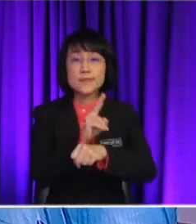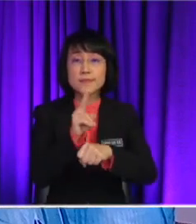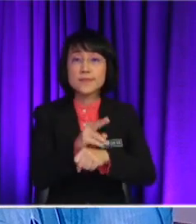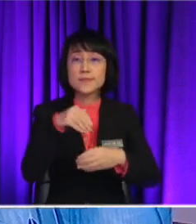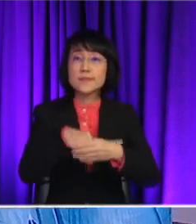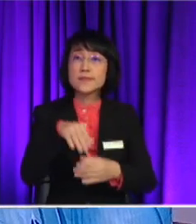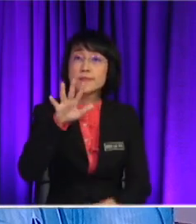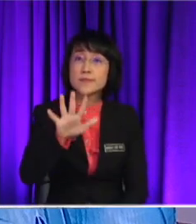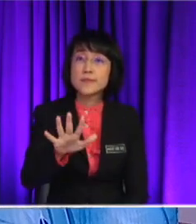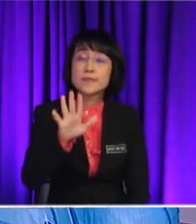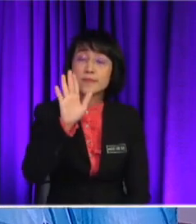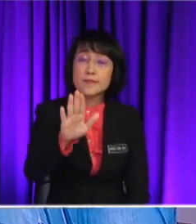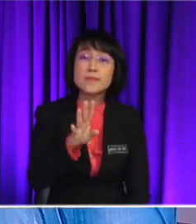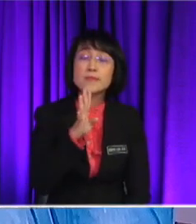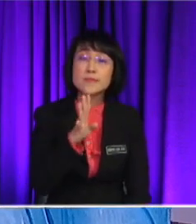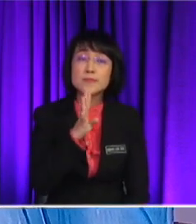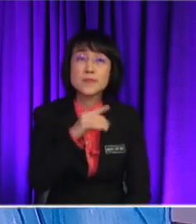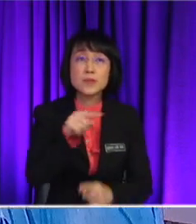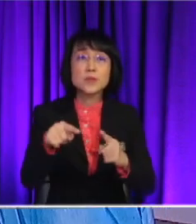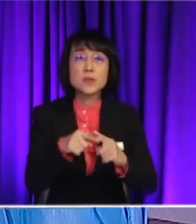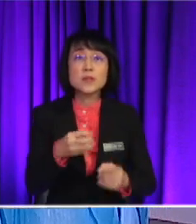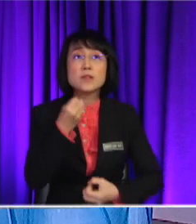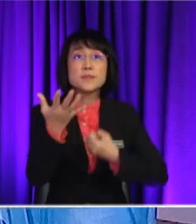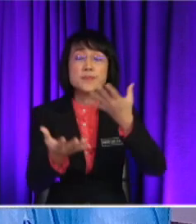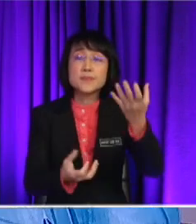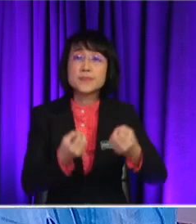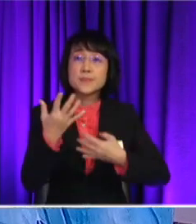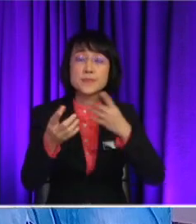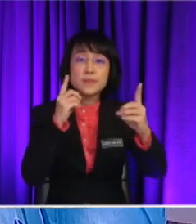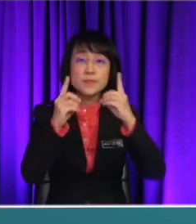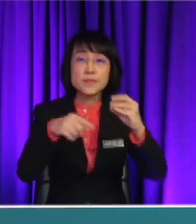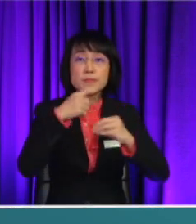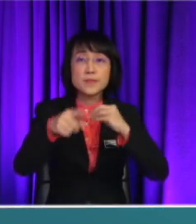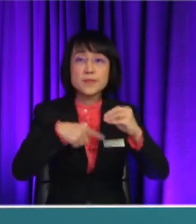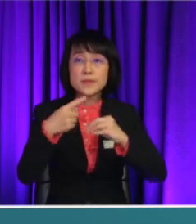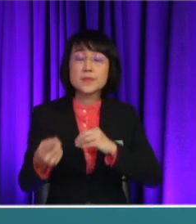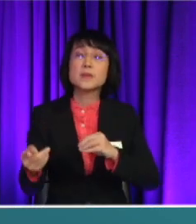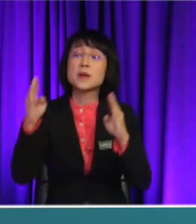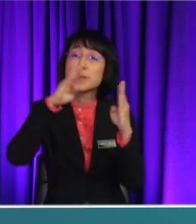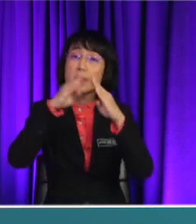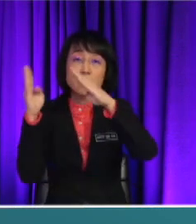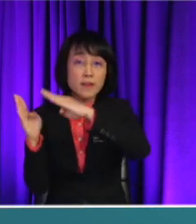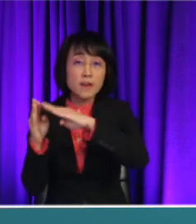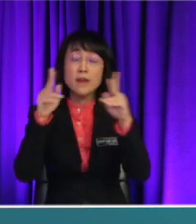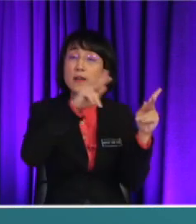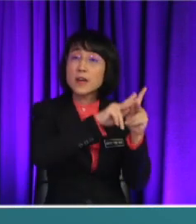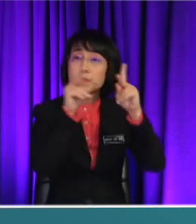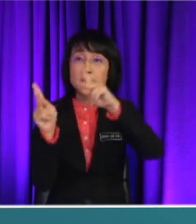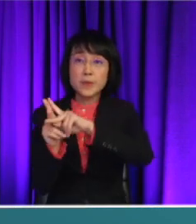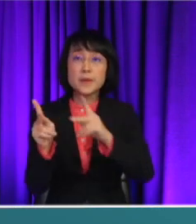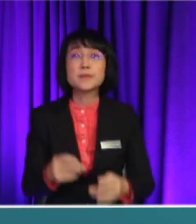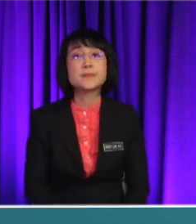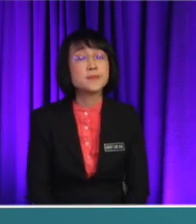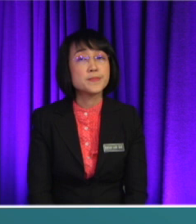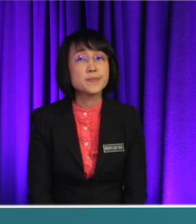when you are trying to express your opinions For example, you talk about urban, rural, right? Just not as planned Yeah And